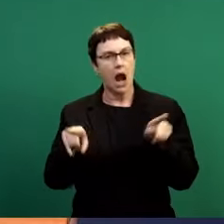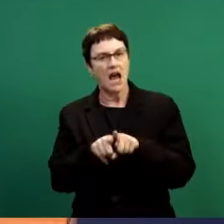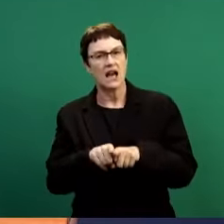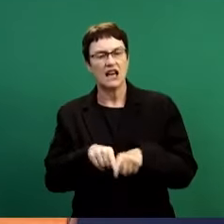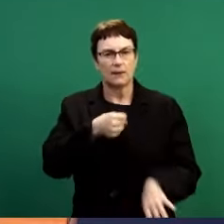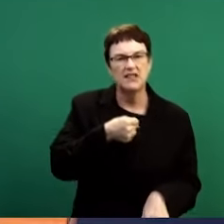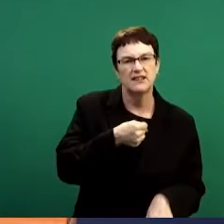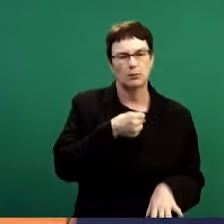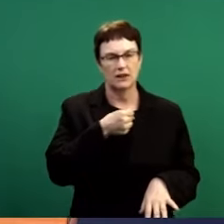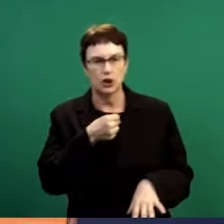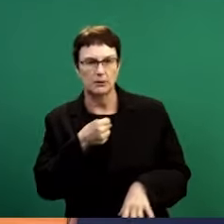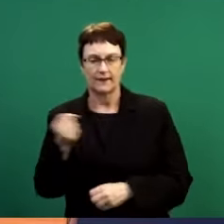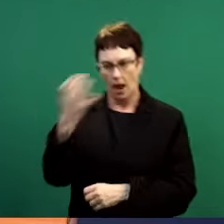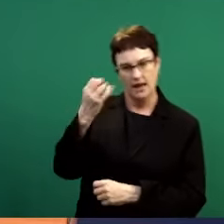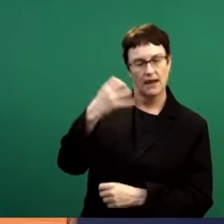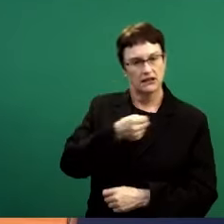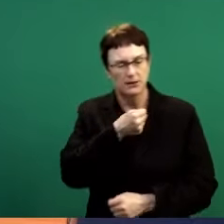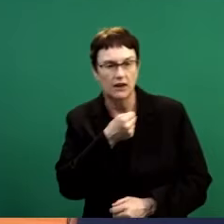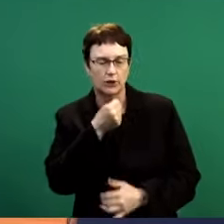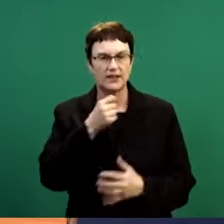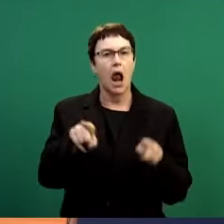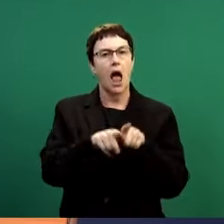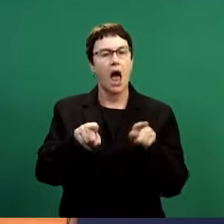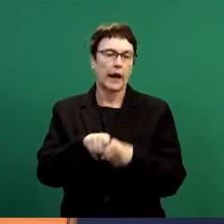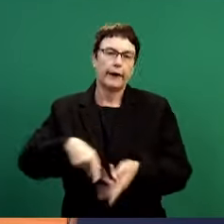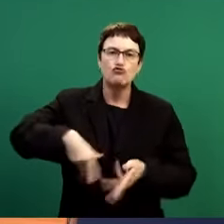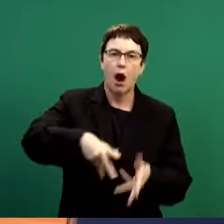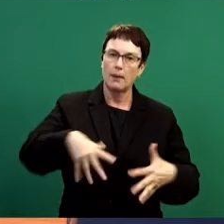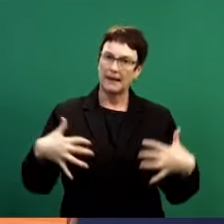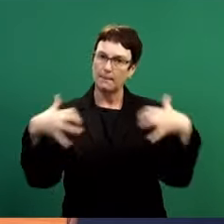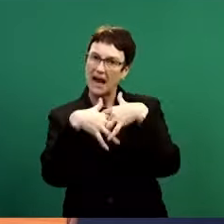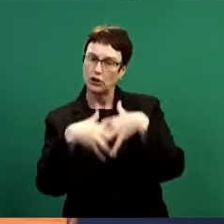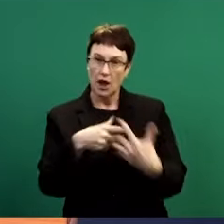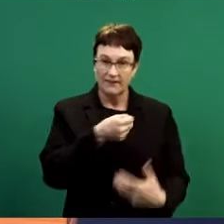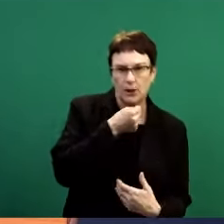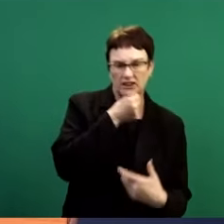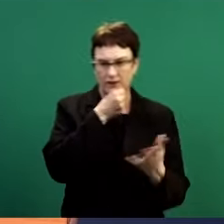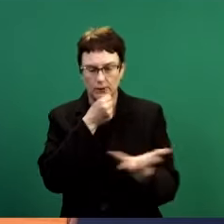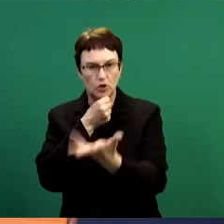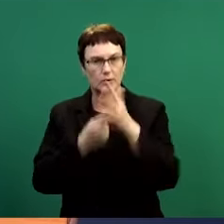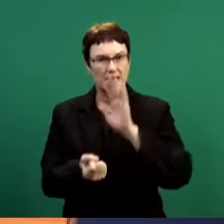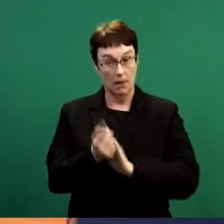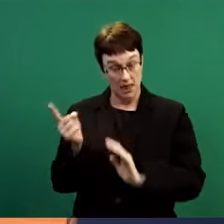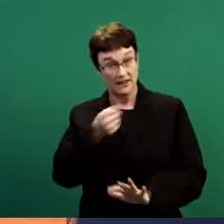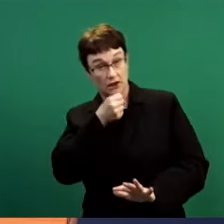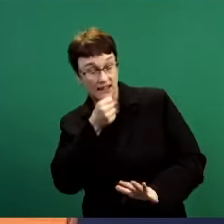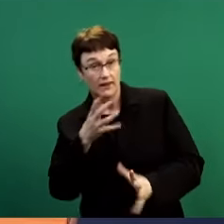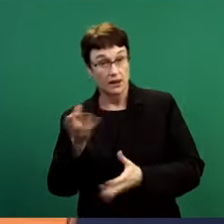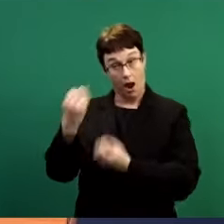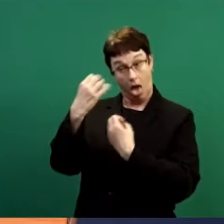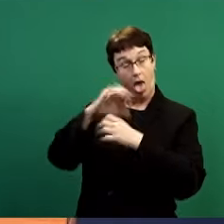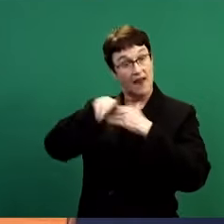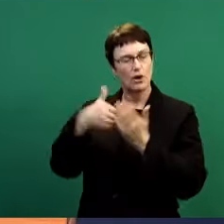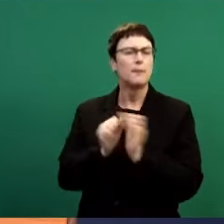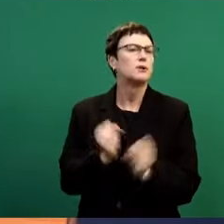They are the competent authority on these matters. That's all I could assist you with. Beyond